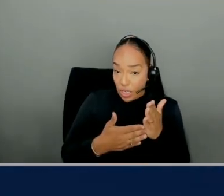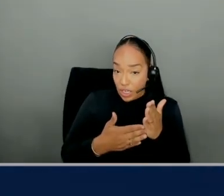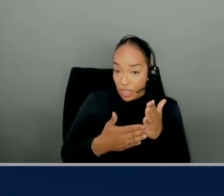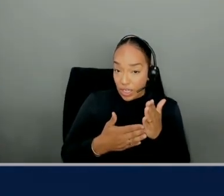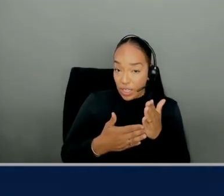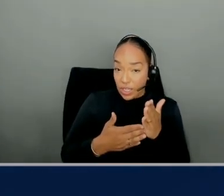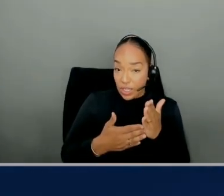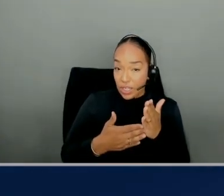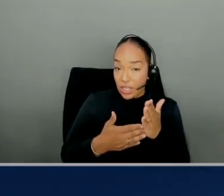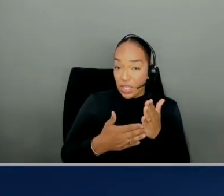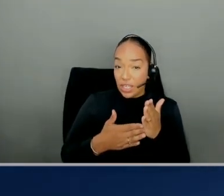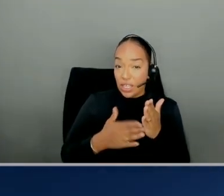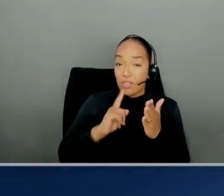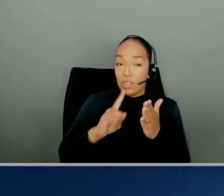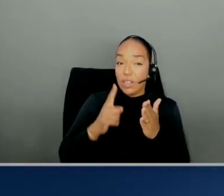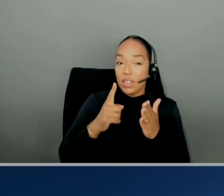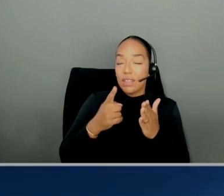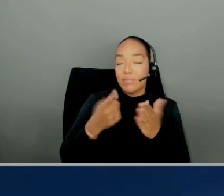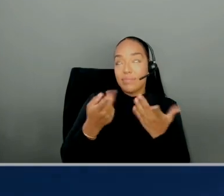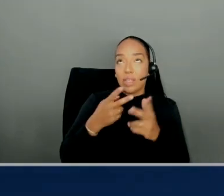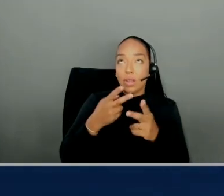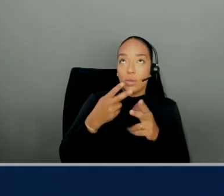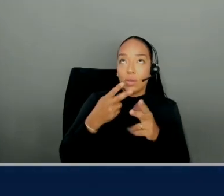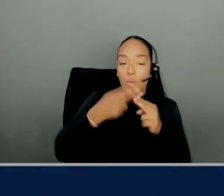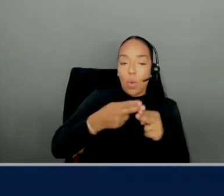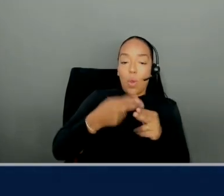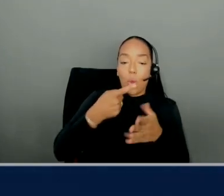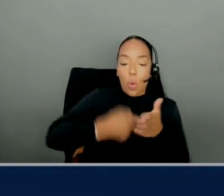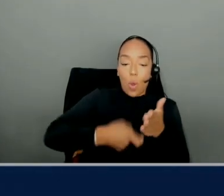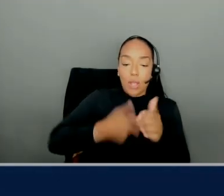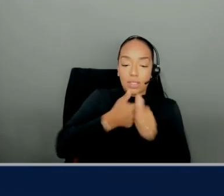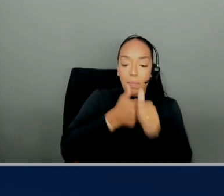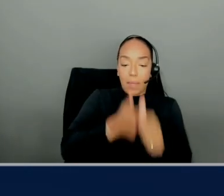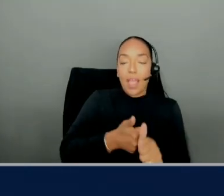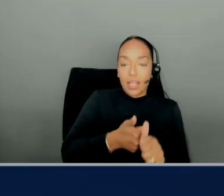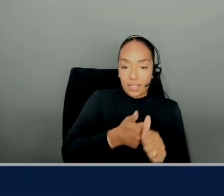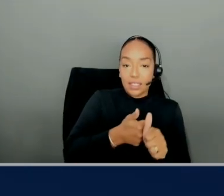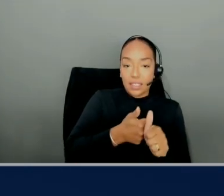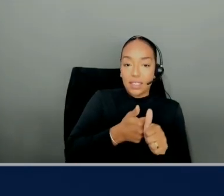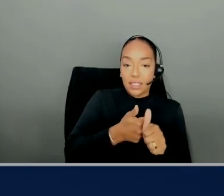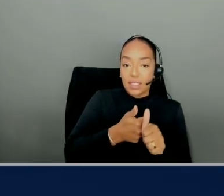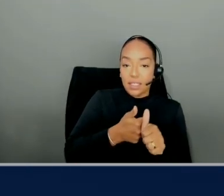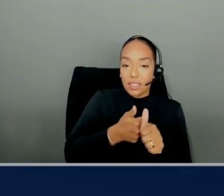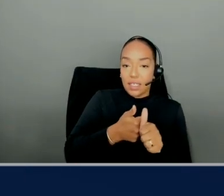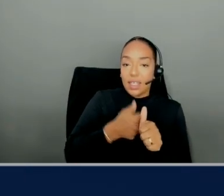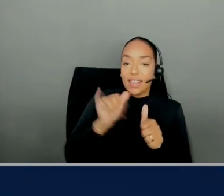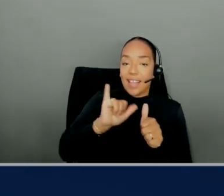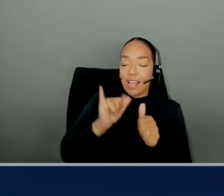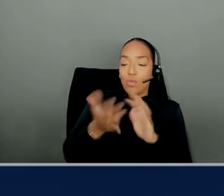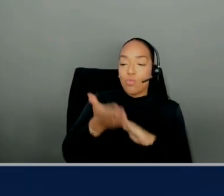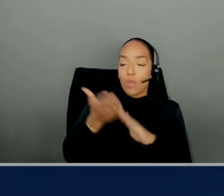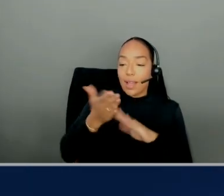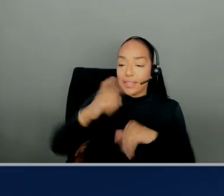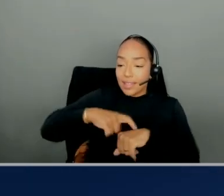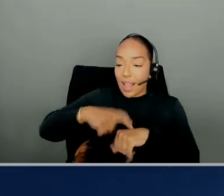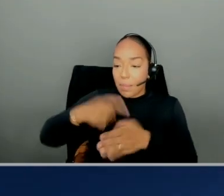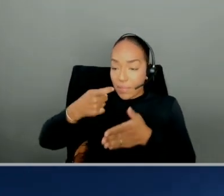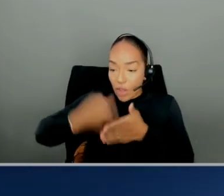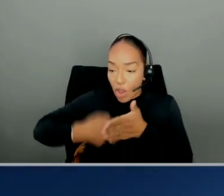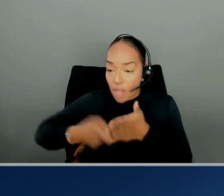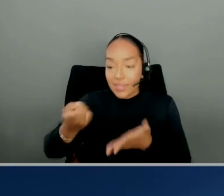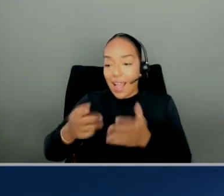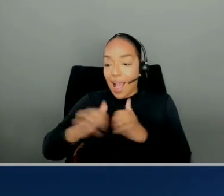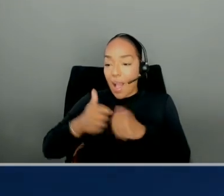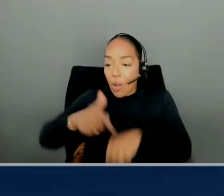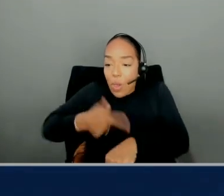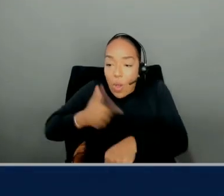falls into what is called cost-based optimization. And the cost could be determined, as you said, right? Like runtime cost, which is how long is it going to take? The